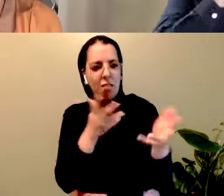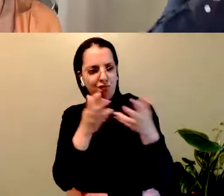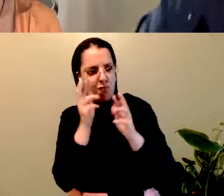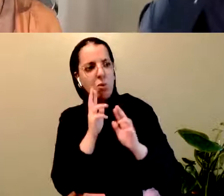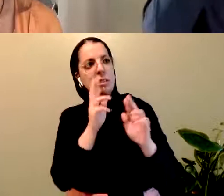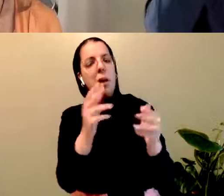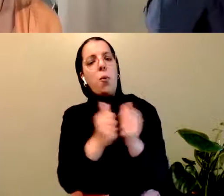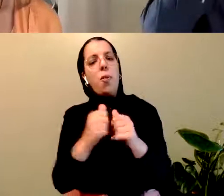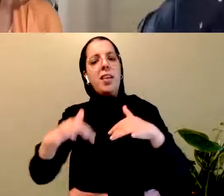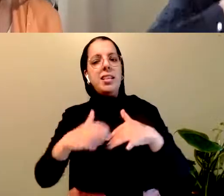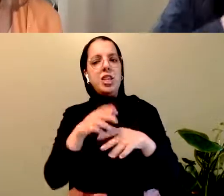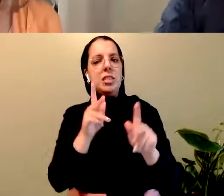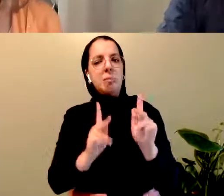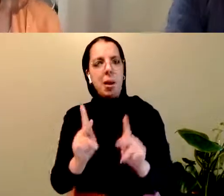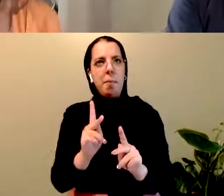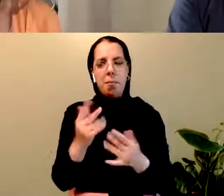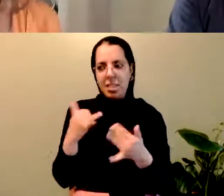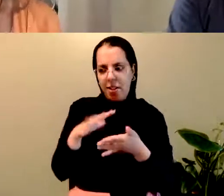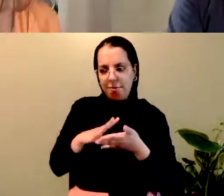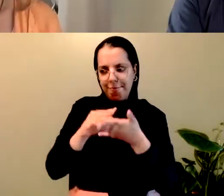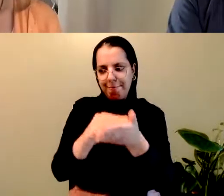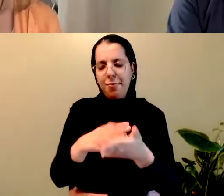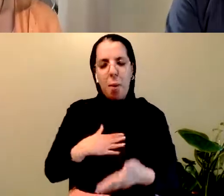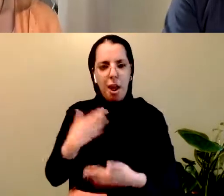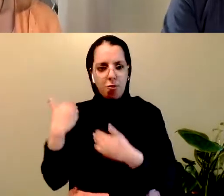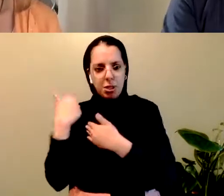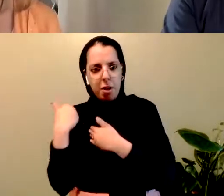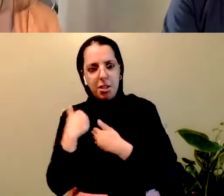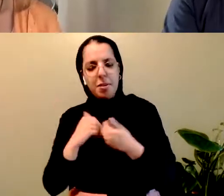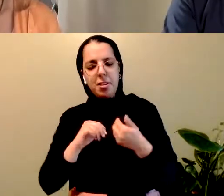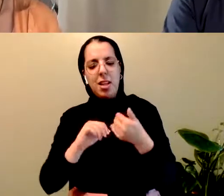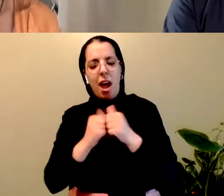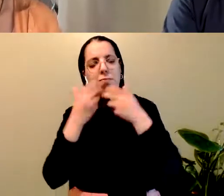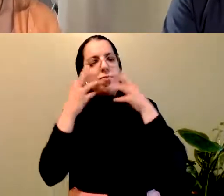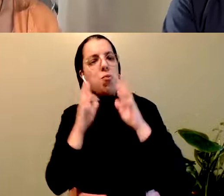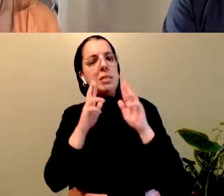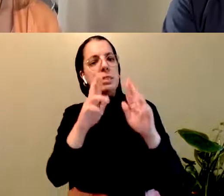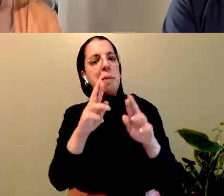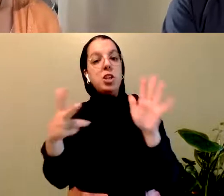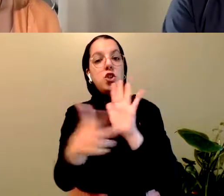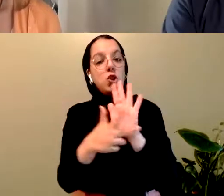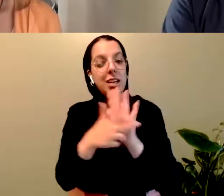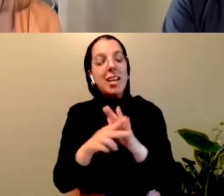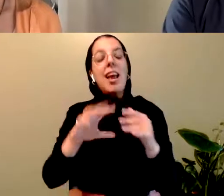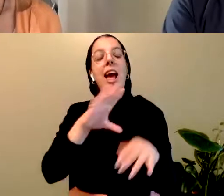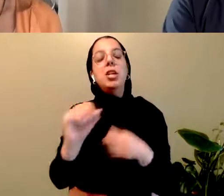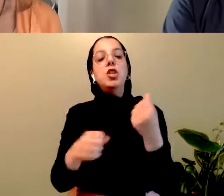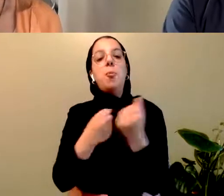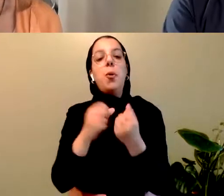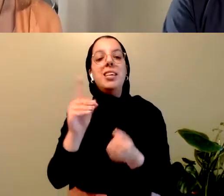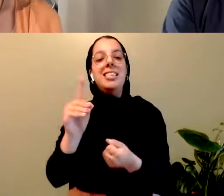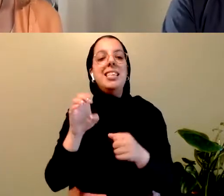responsibilities are to uphold treaty and to support decolonial anti-racist action.